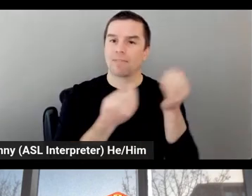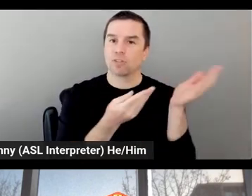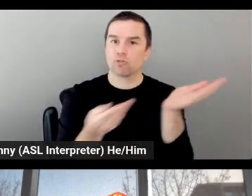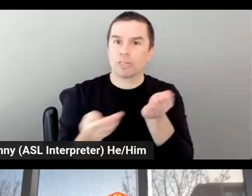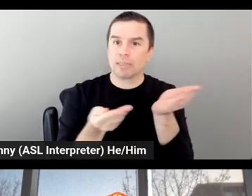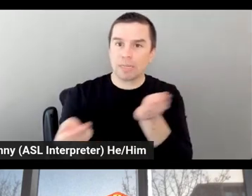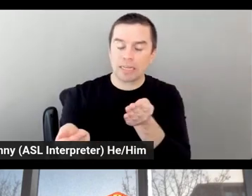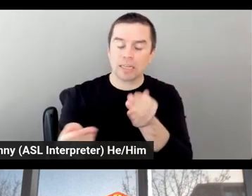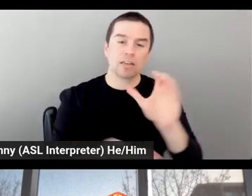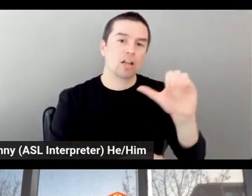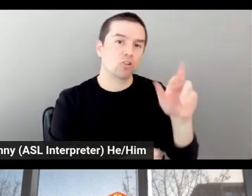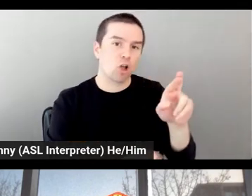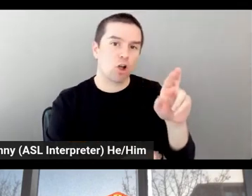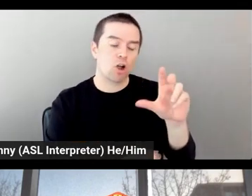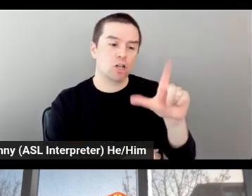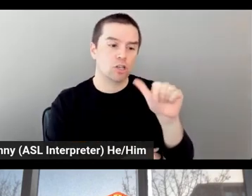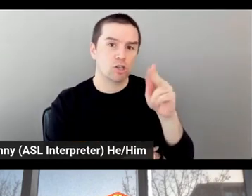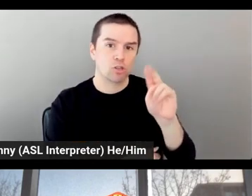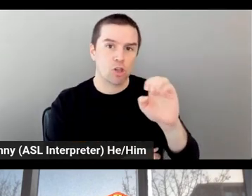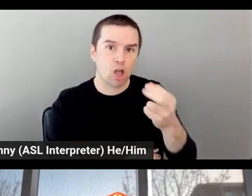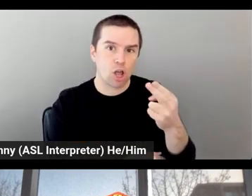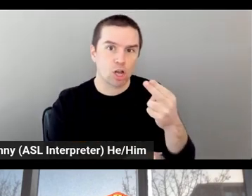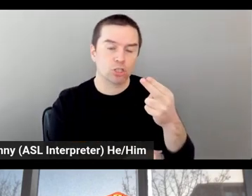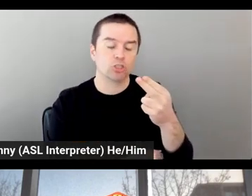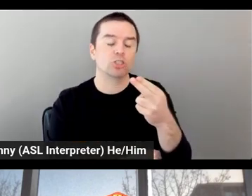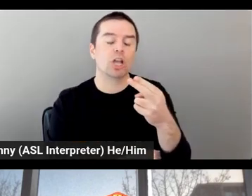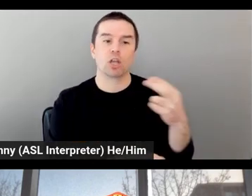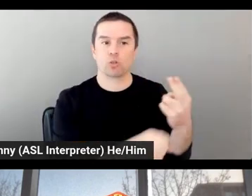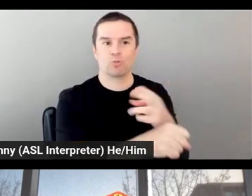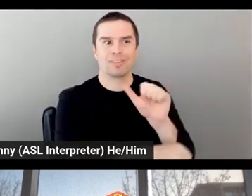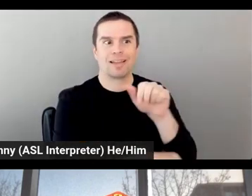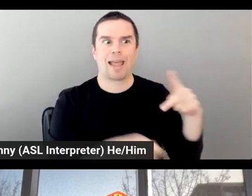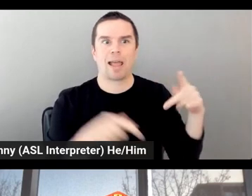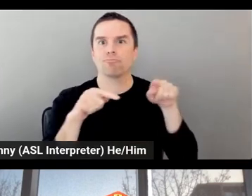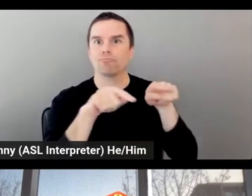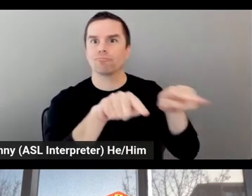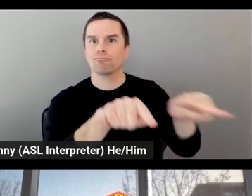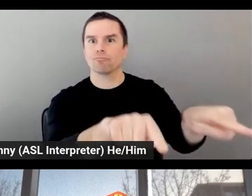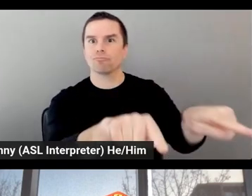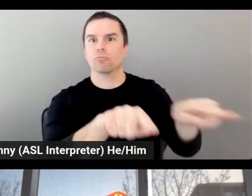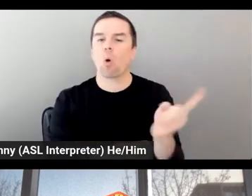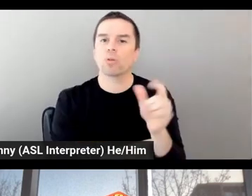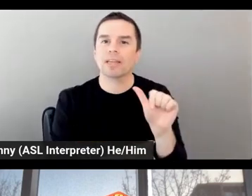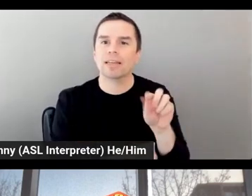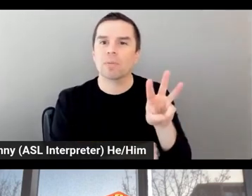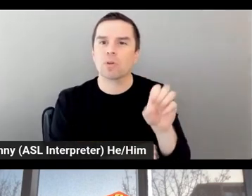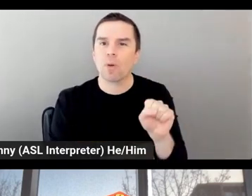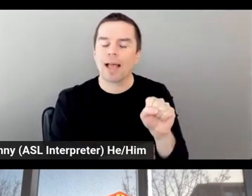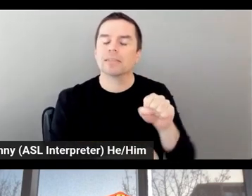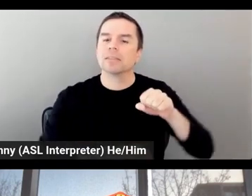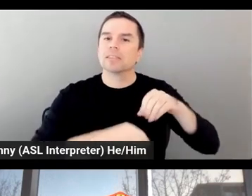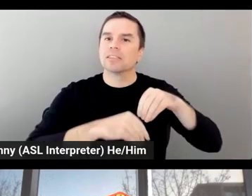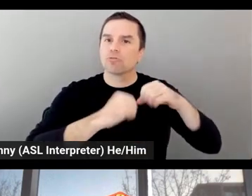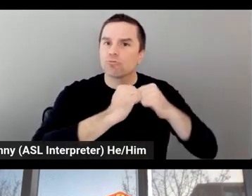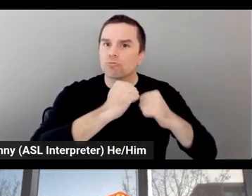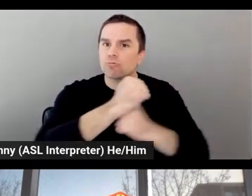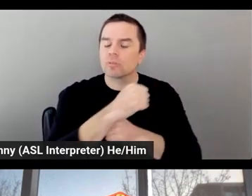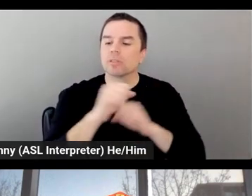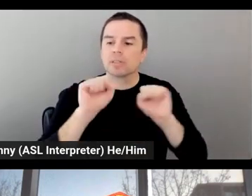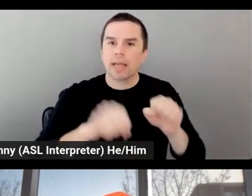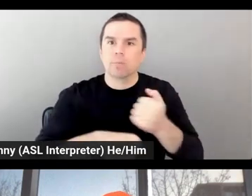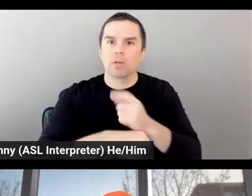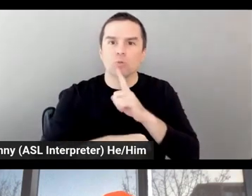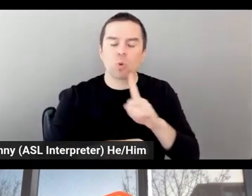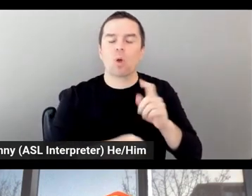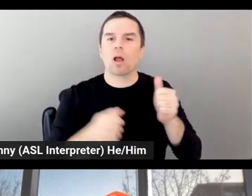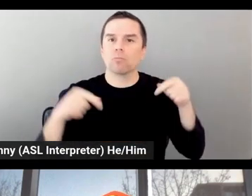And only an infrastructure like the cloud infrastructure provided by AWS can really make sure that everything would go smooth as